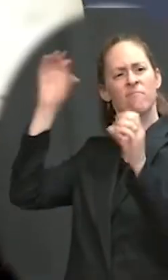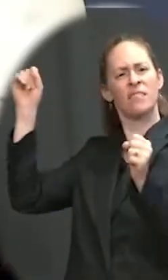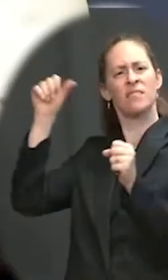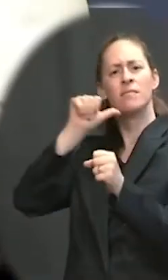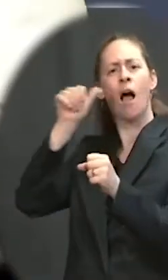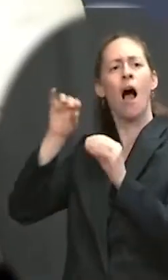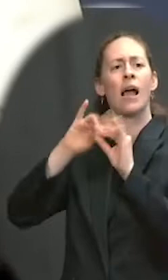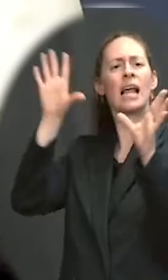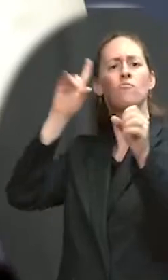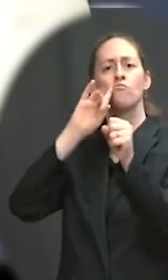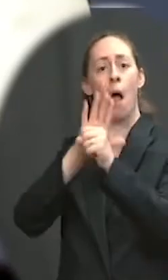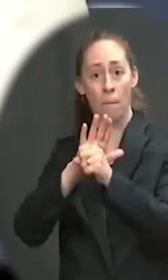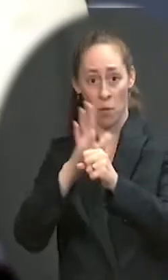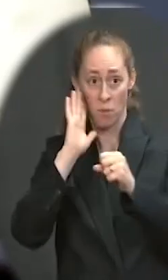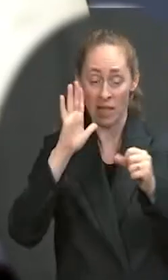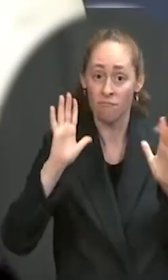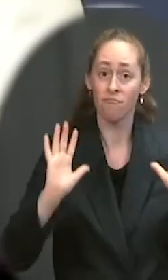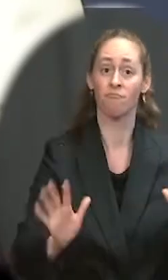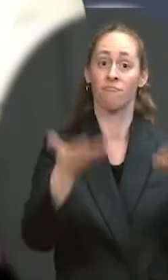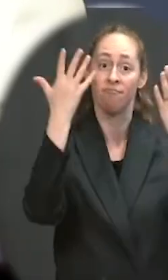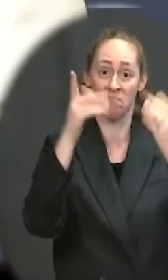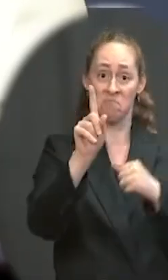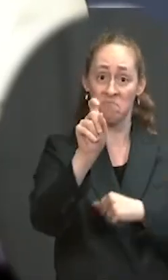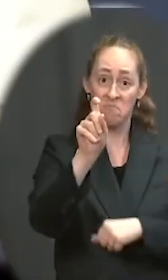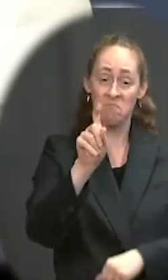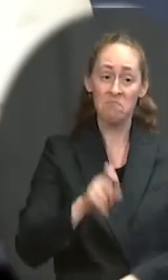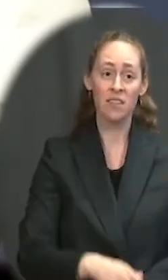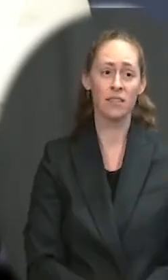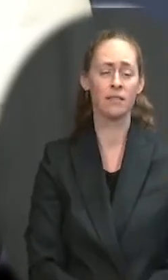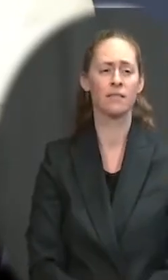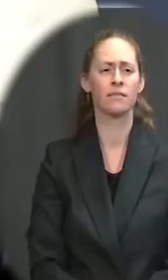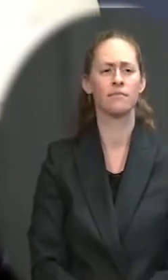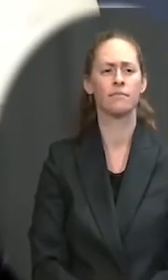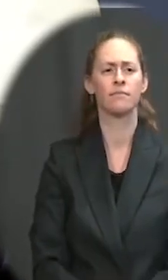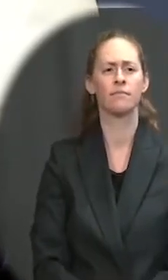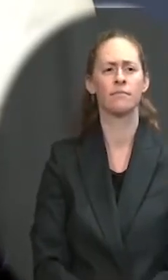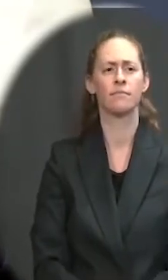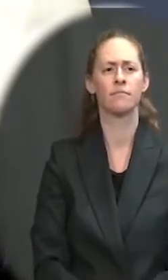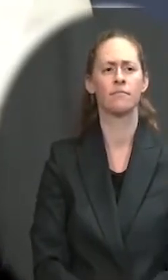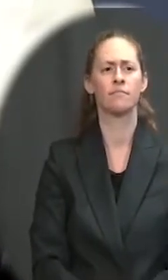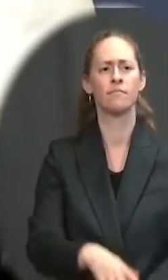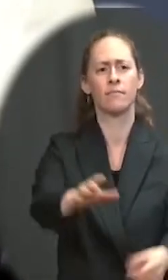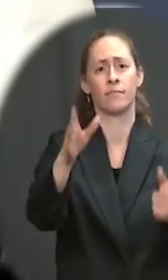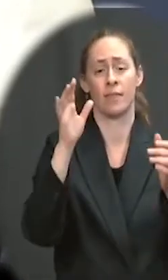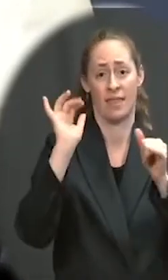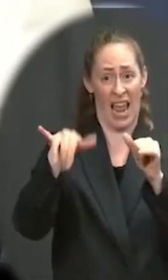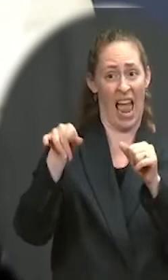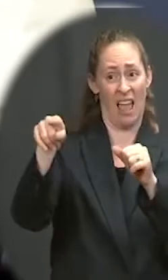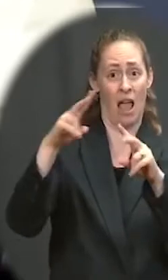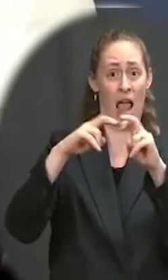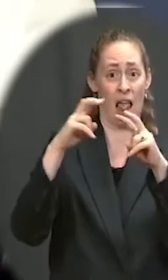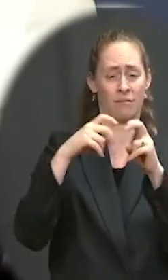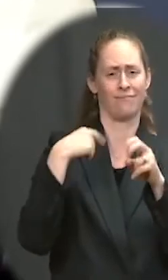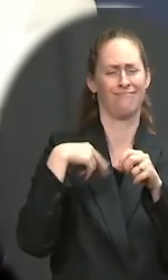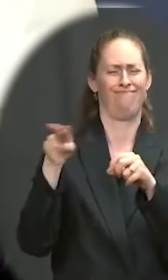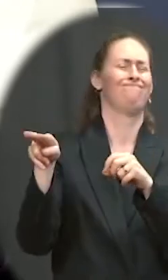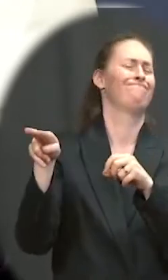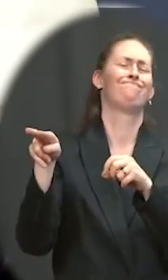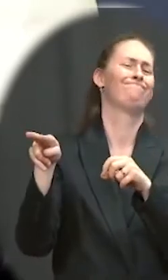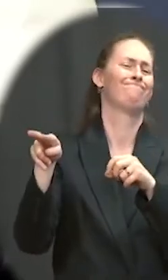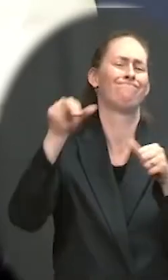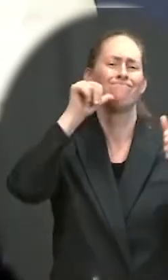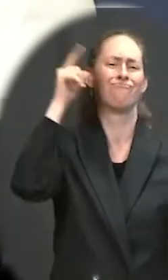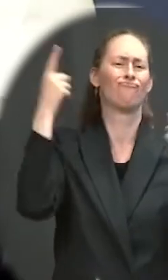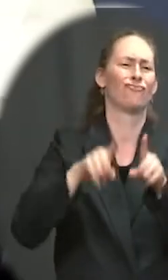agree, disagree with the analysis, as do other independent experts. According to an analysis out this week from Moody's,